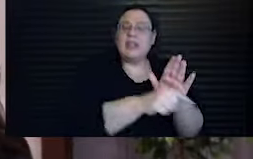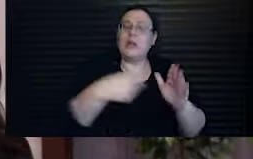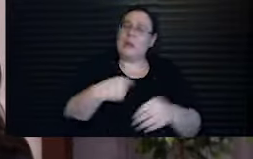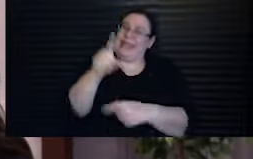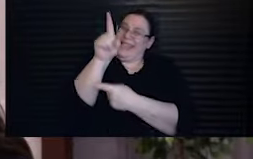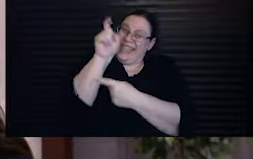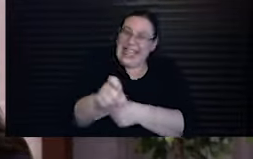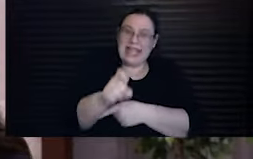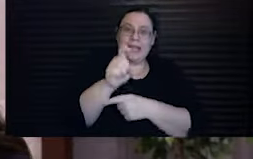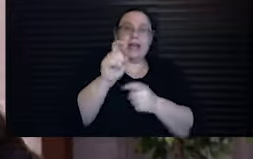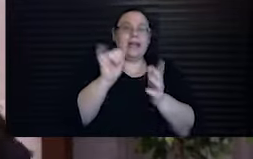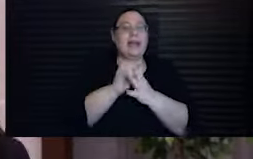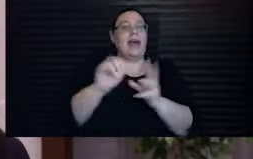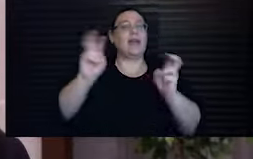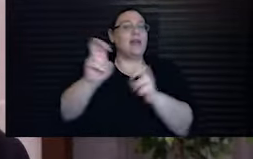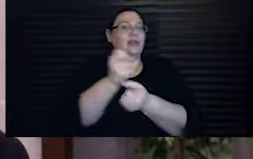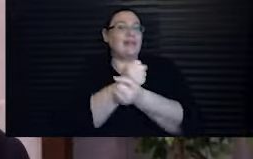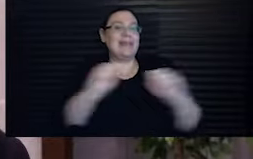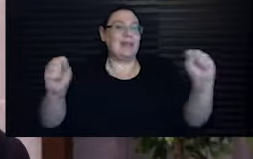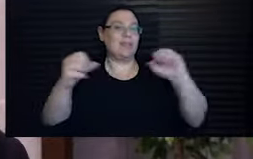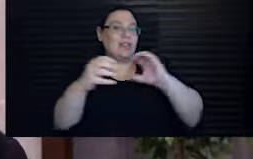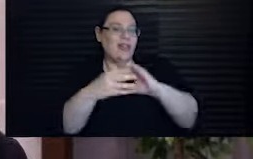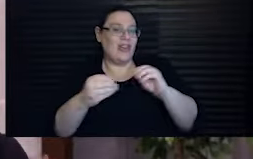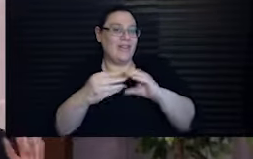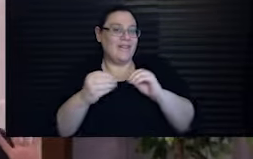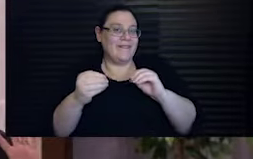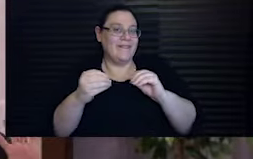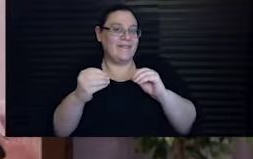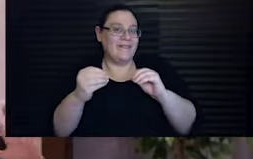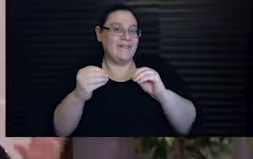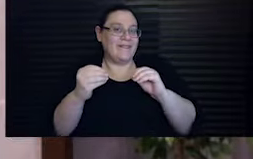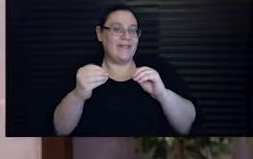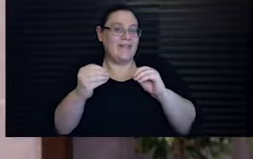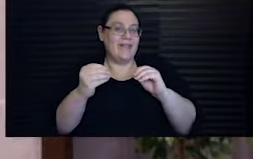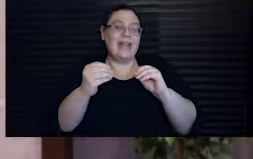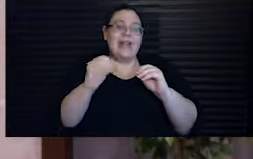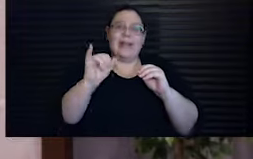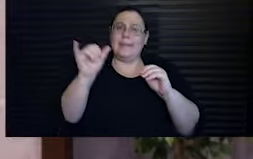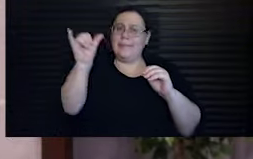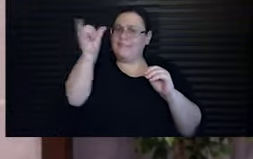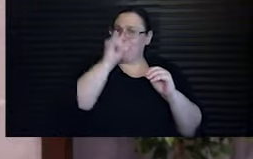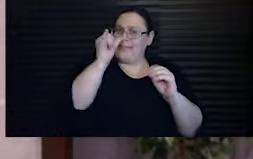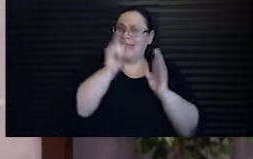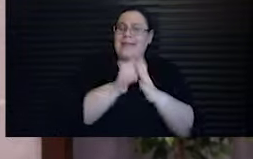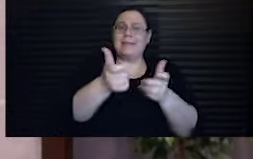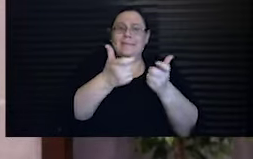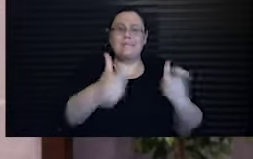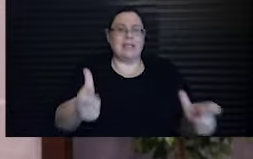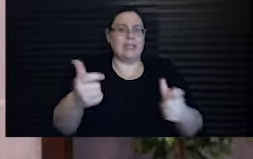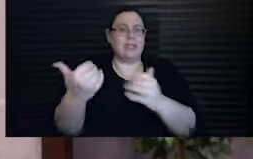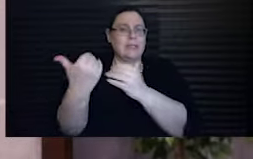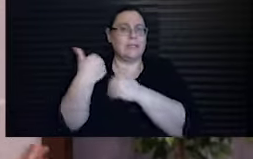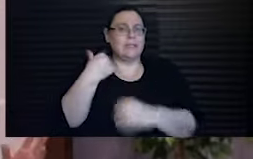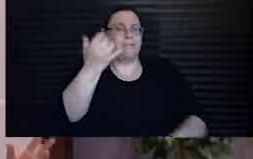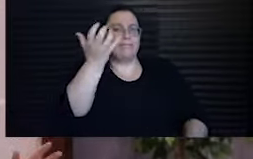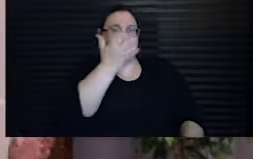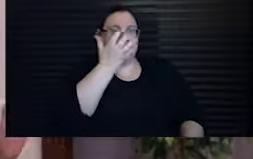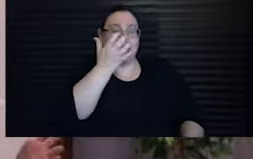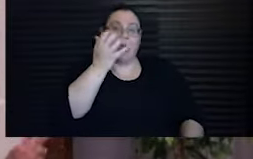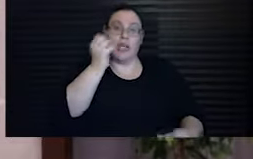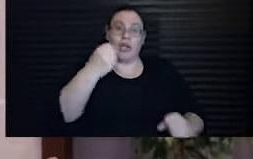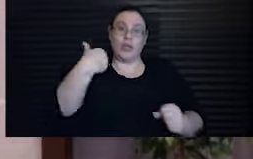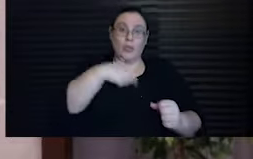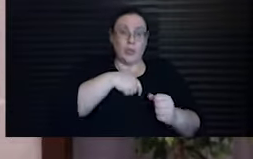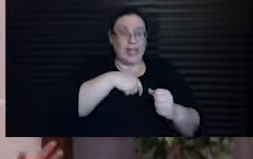desperately needed a redemption narrative. And that is a weighty mandate. Could we transform